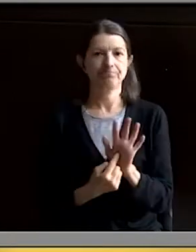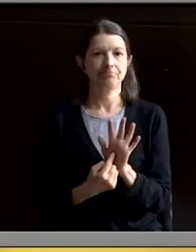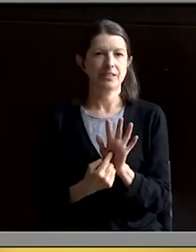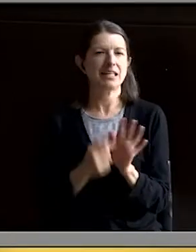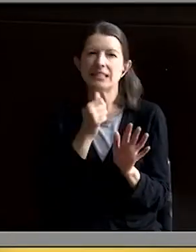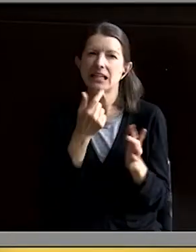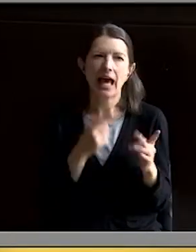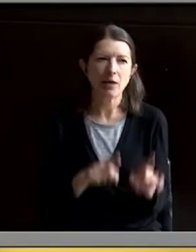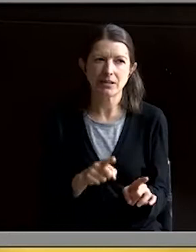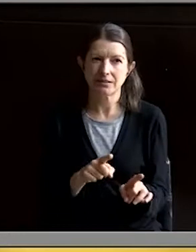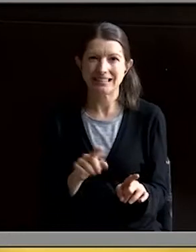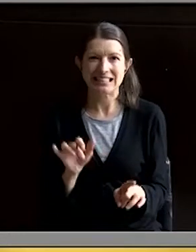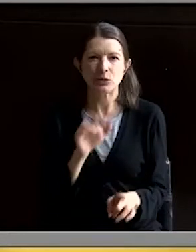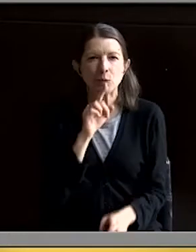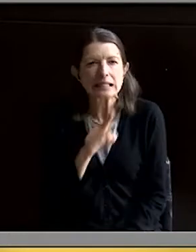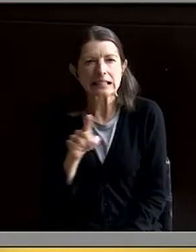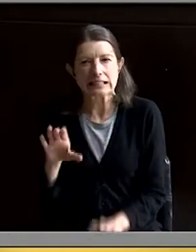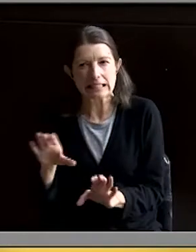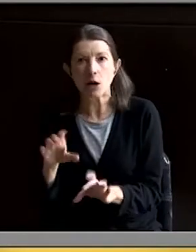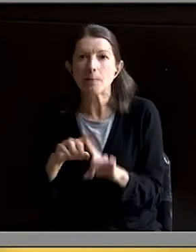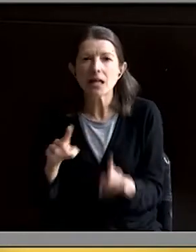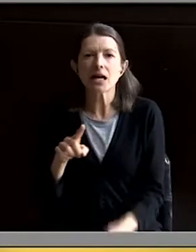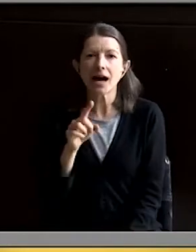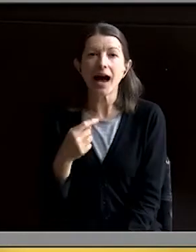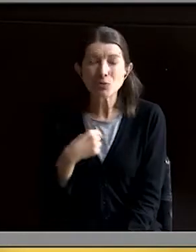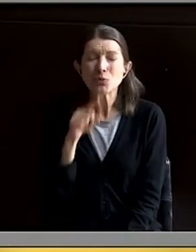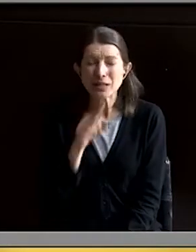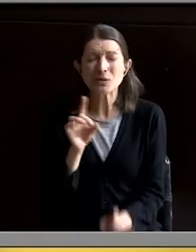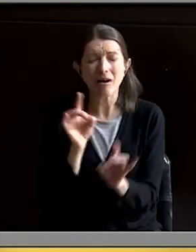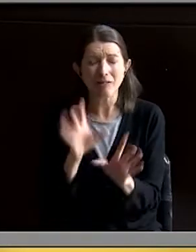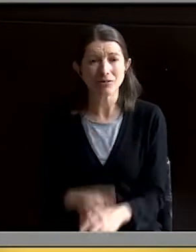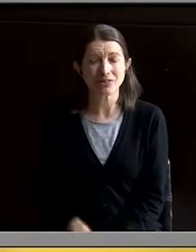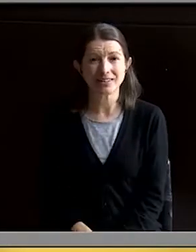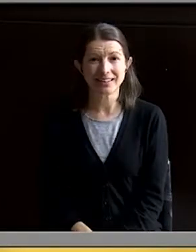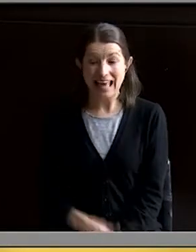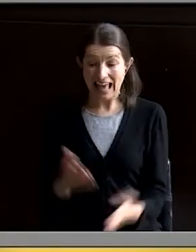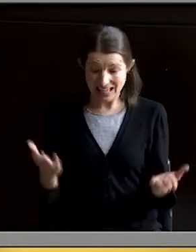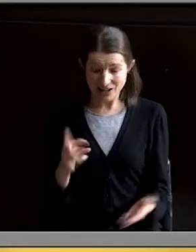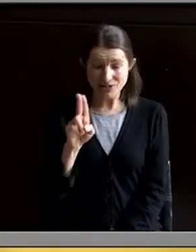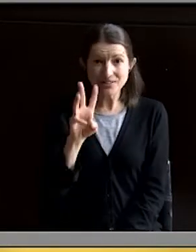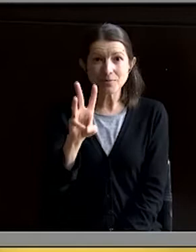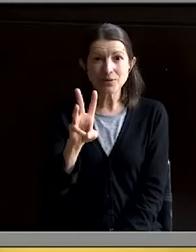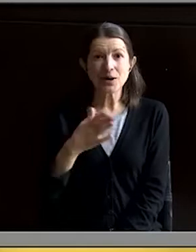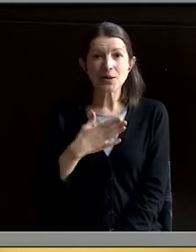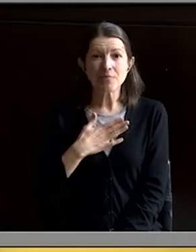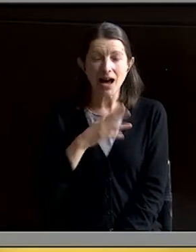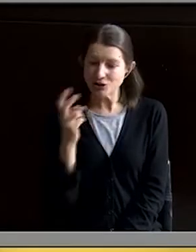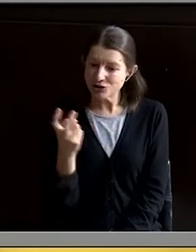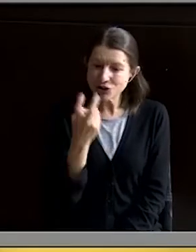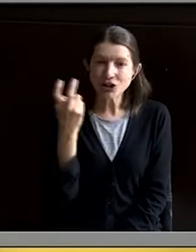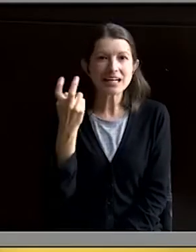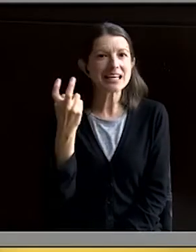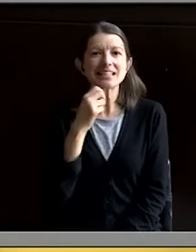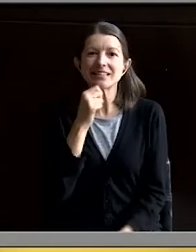really happen as badly as it did. But it did happen. And my time at UW has made me realize that my path and my journey through life